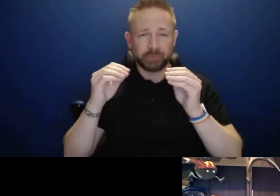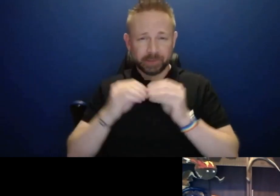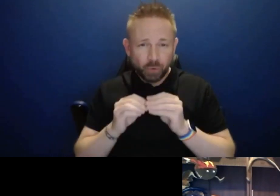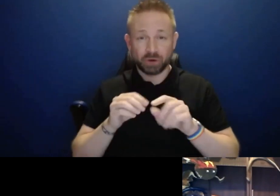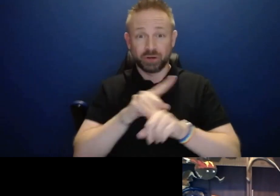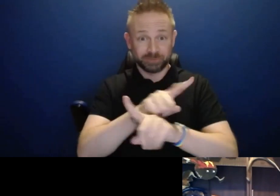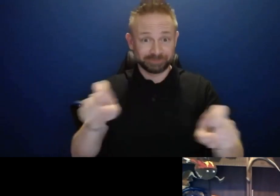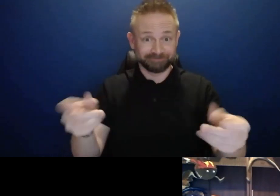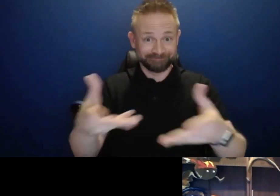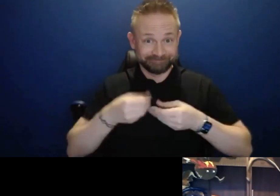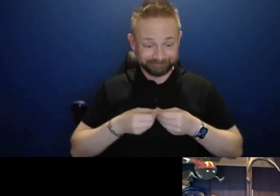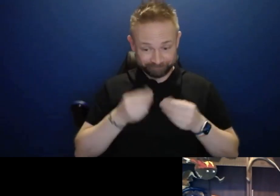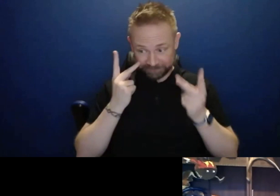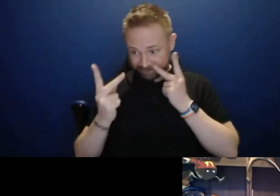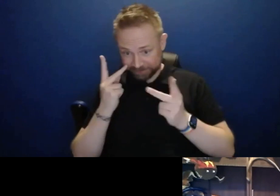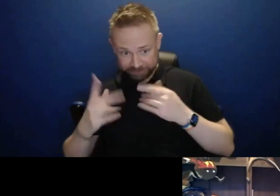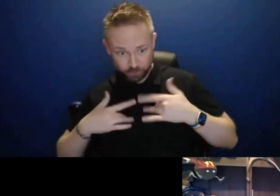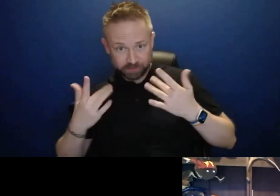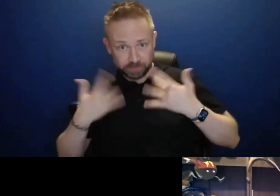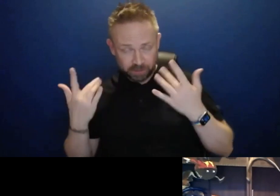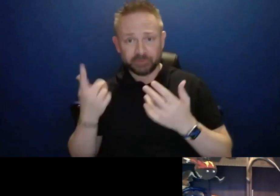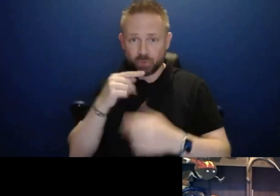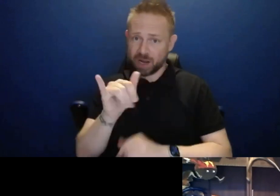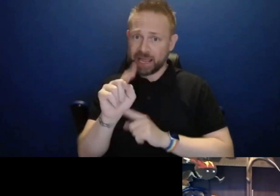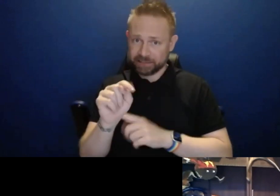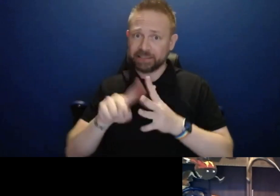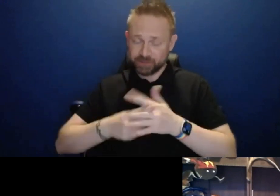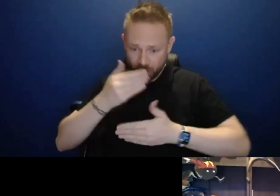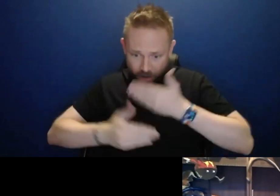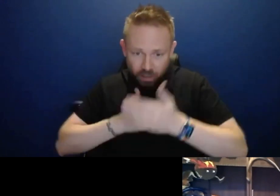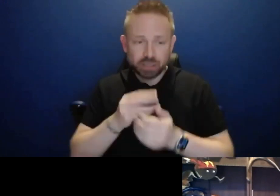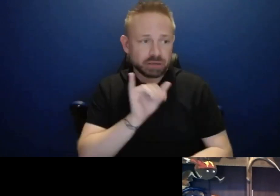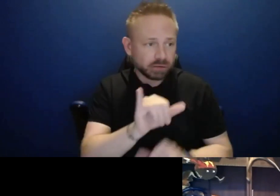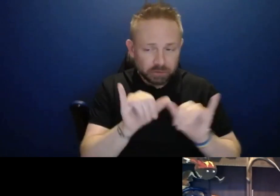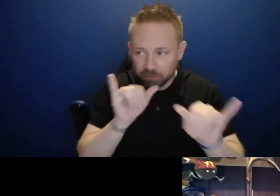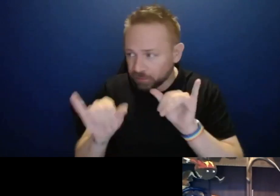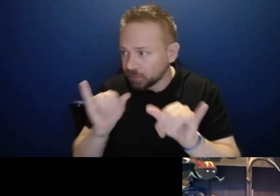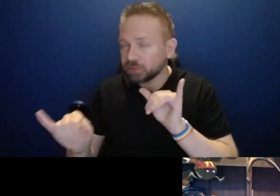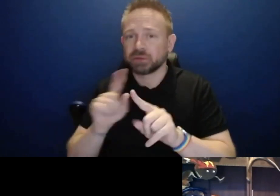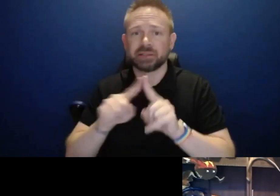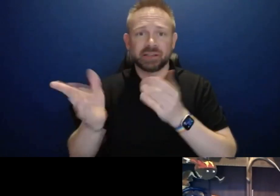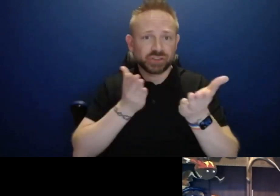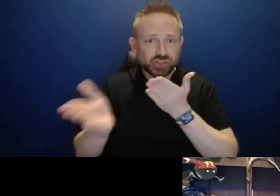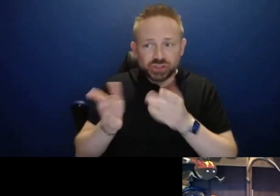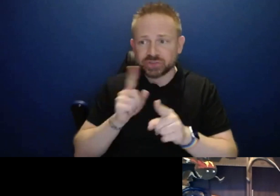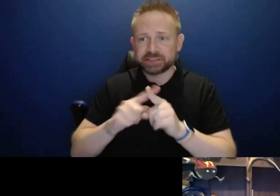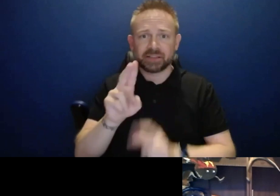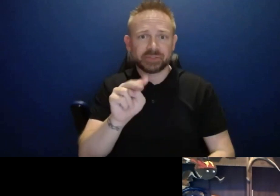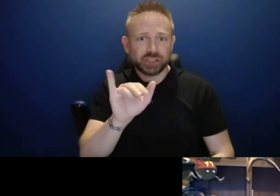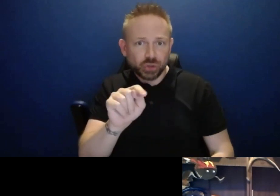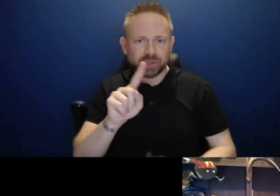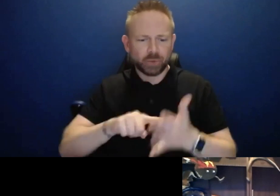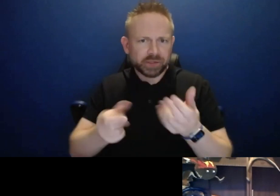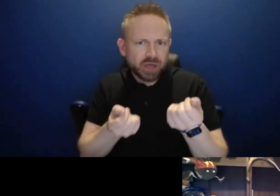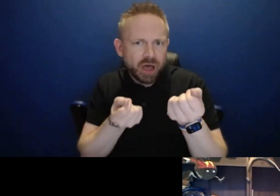which for IT is well underway. And then we learn about the services offered in the units. And of course, through discussion with the